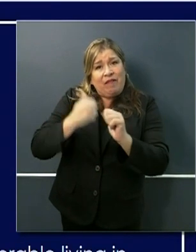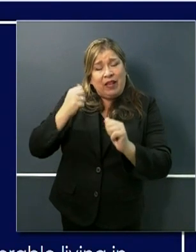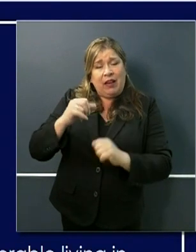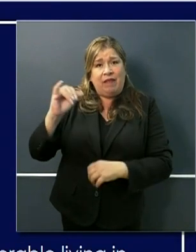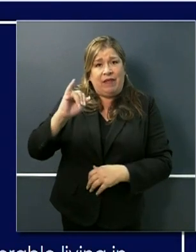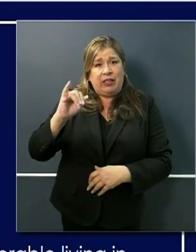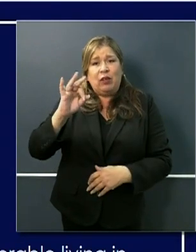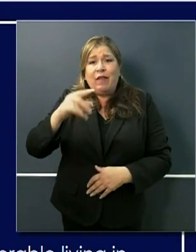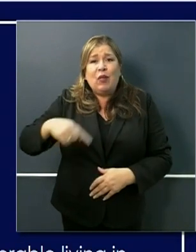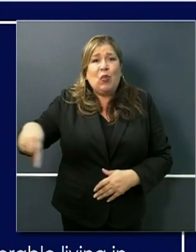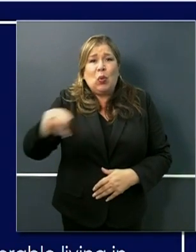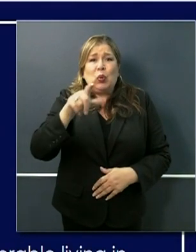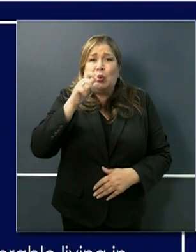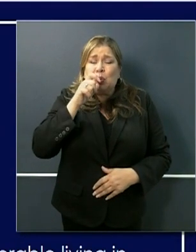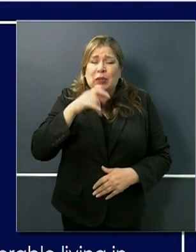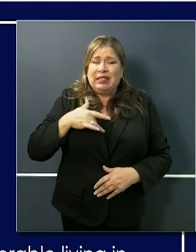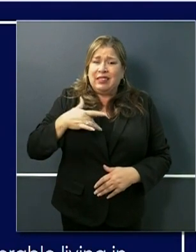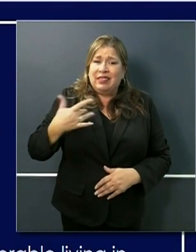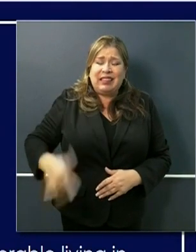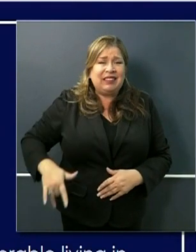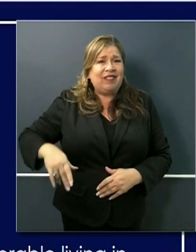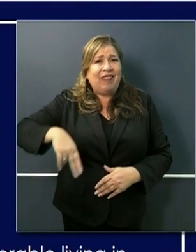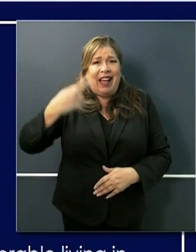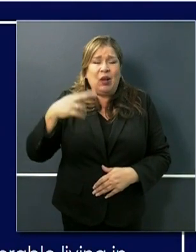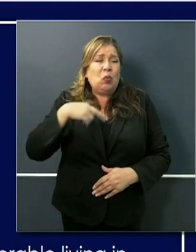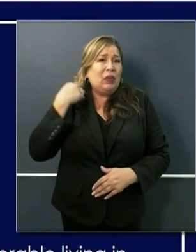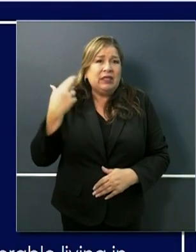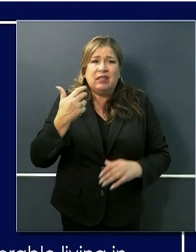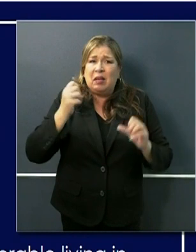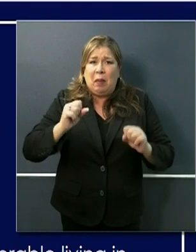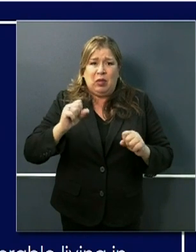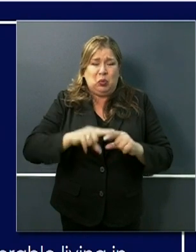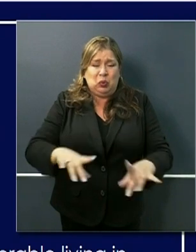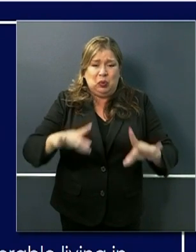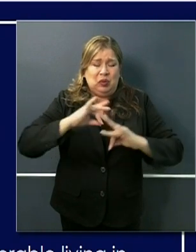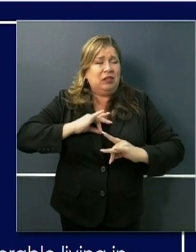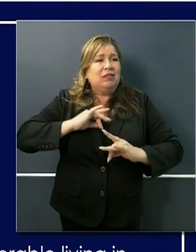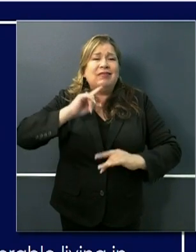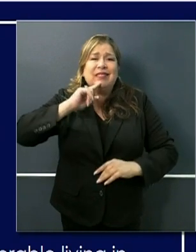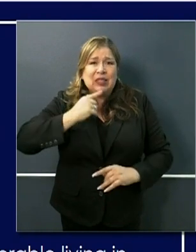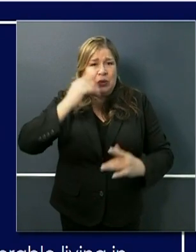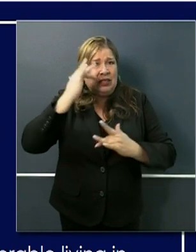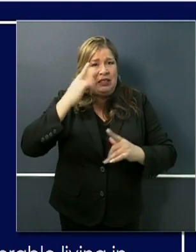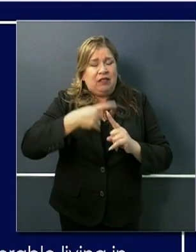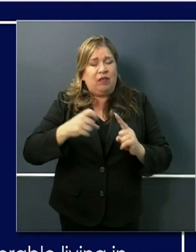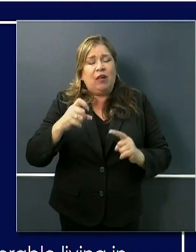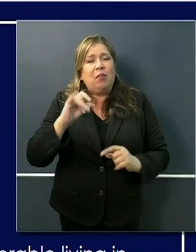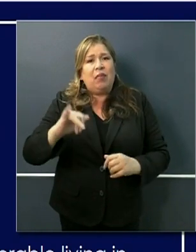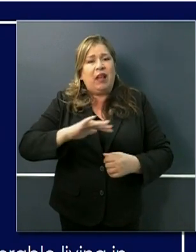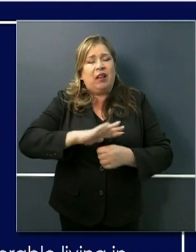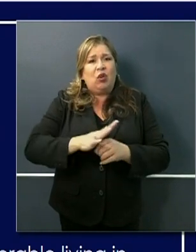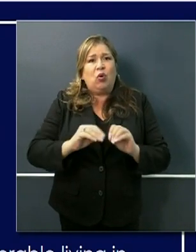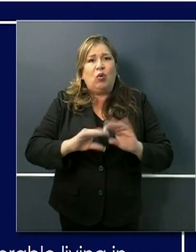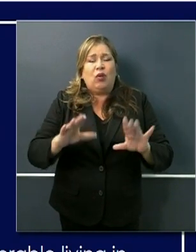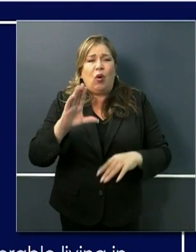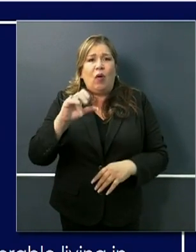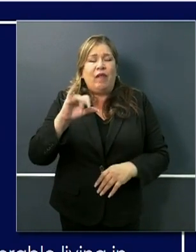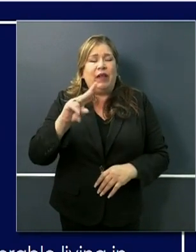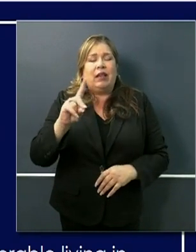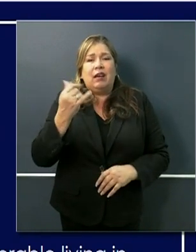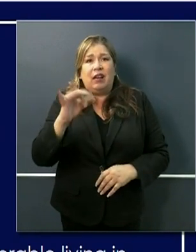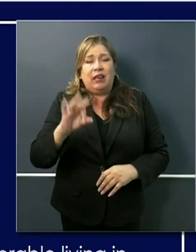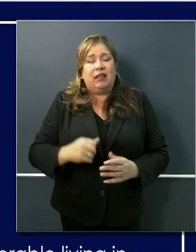-19 a couple of the key questions we'll be asking ourselves and assessing carefully in our decisions around this include our older